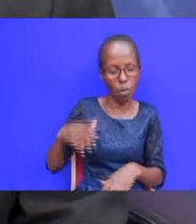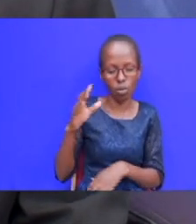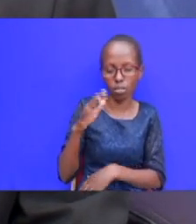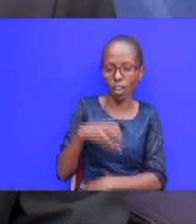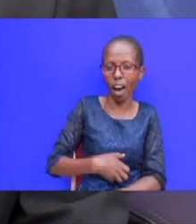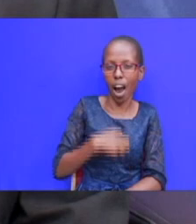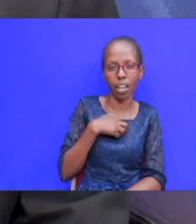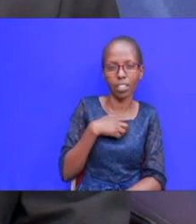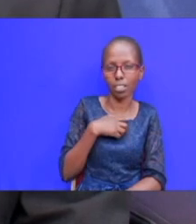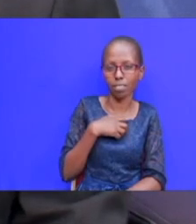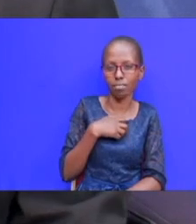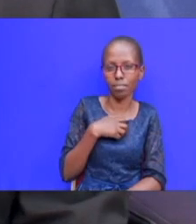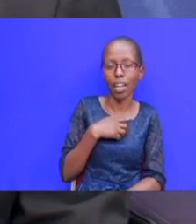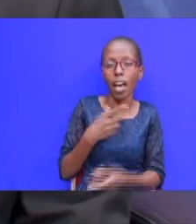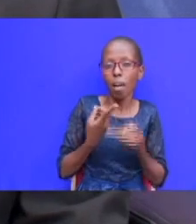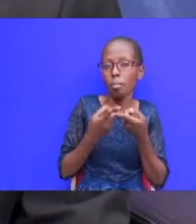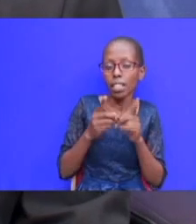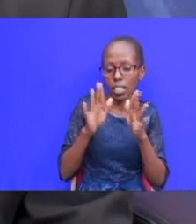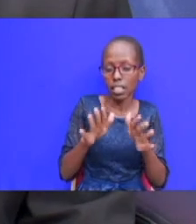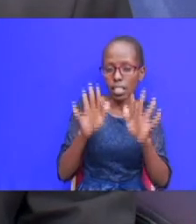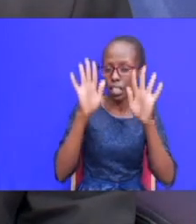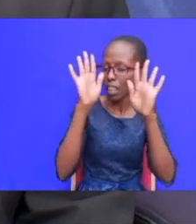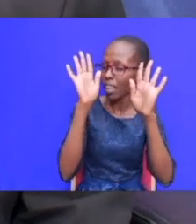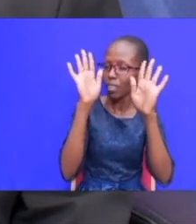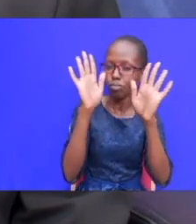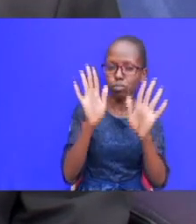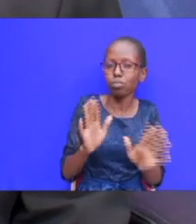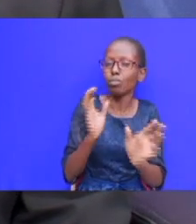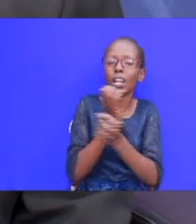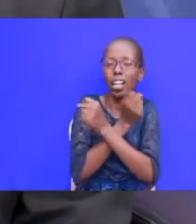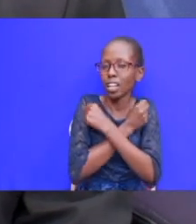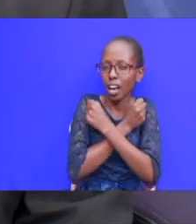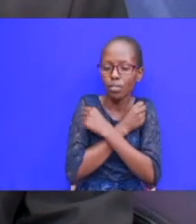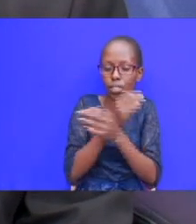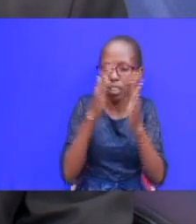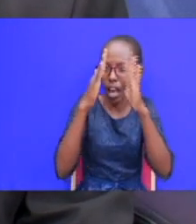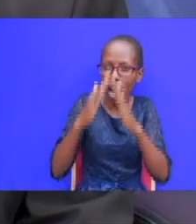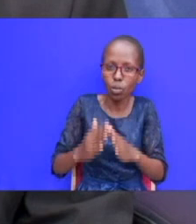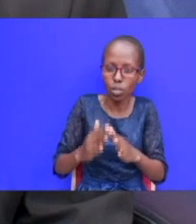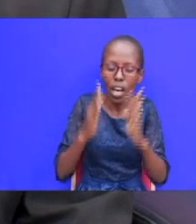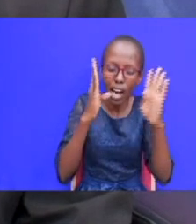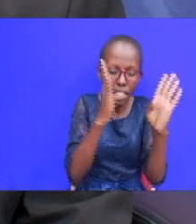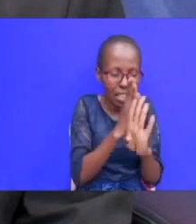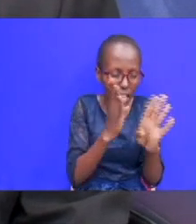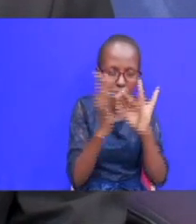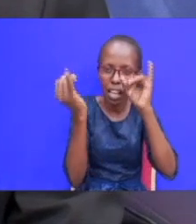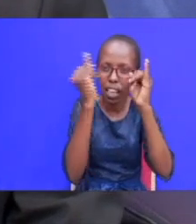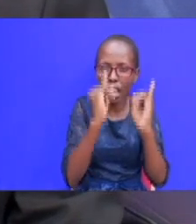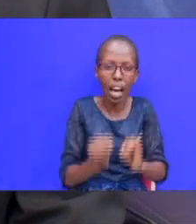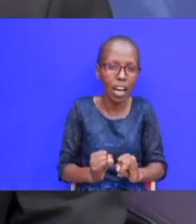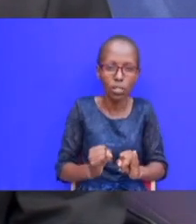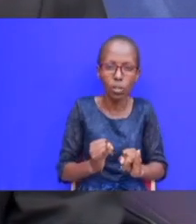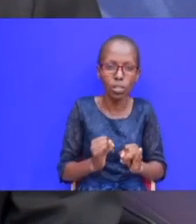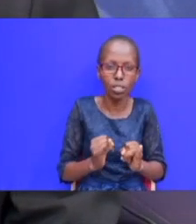the gods were not found but now this is the most beloved one in this household and she has hidden the gods the foreign